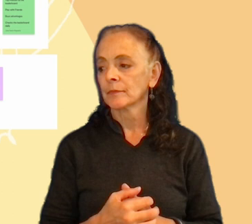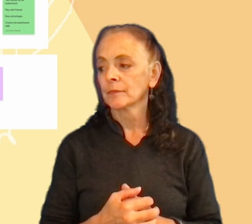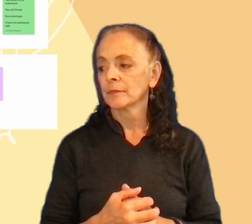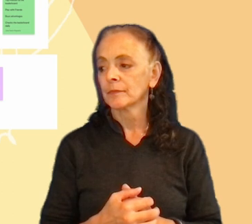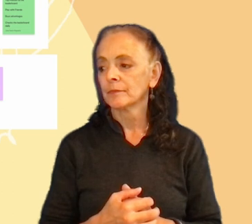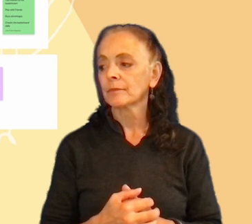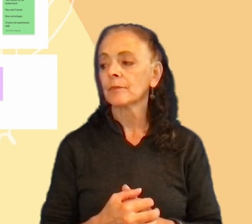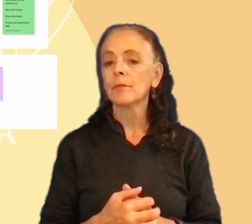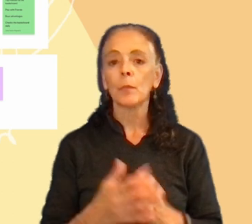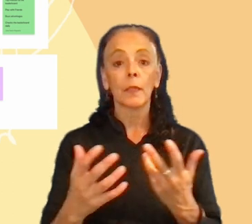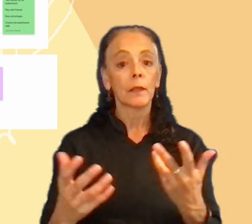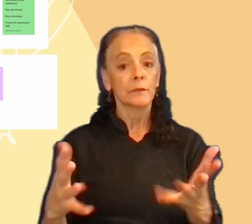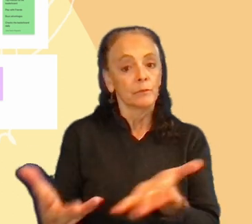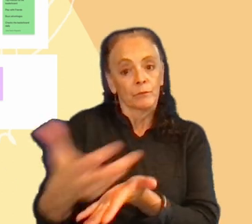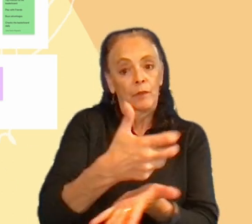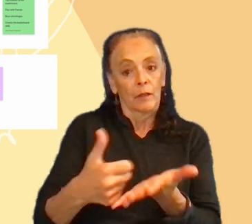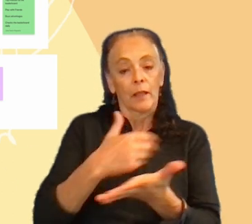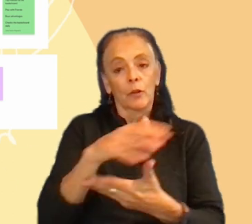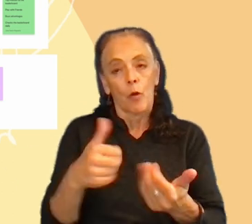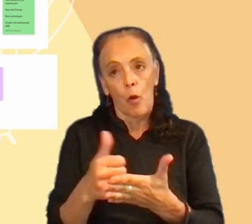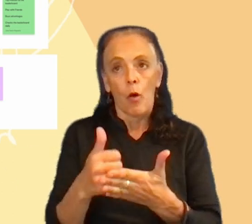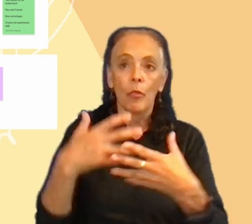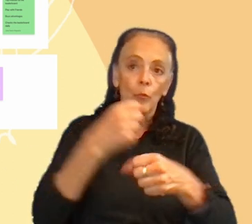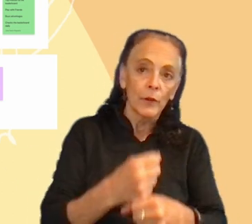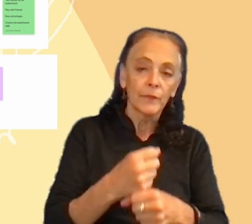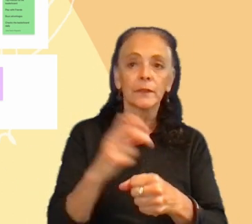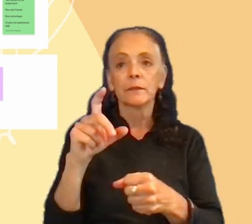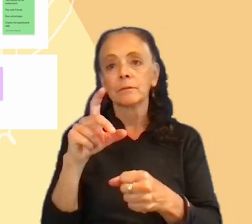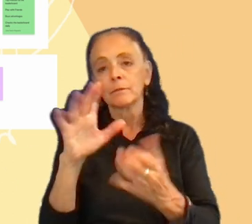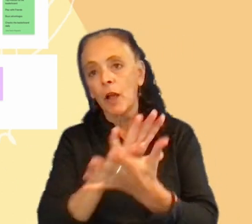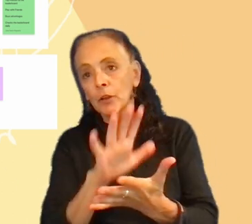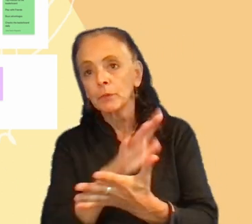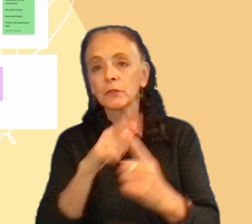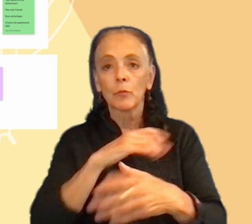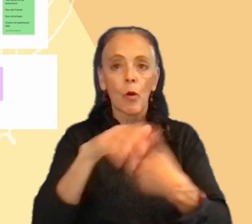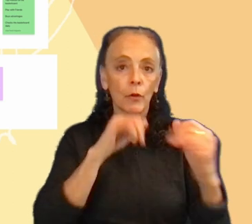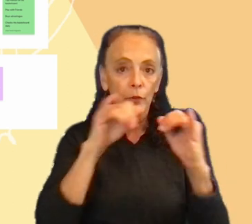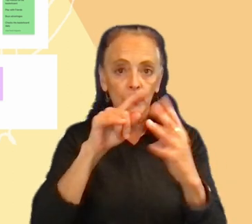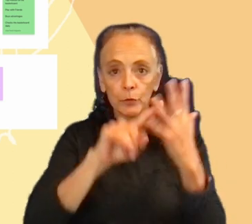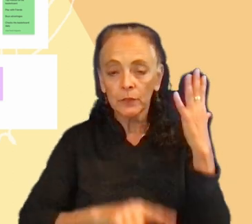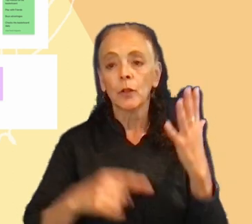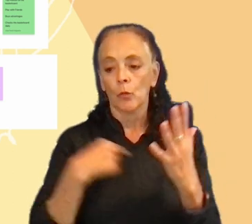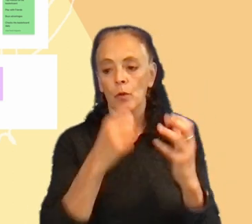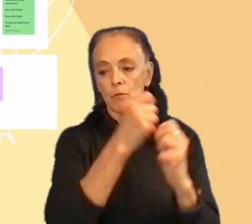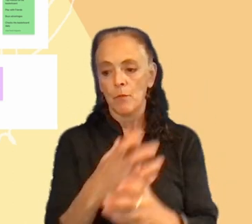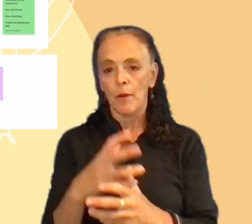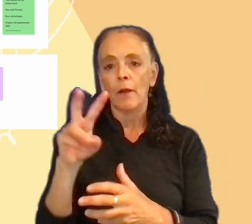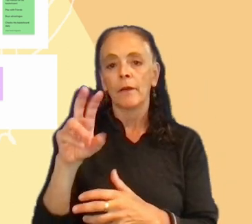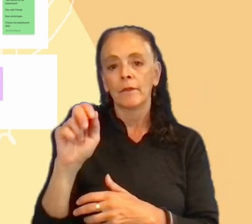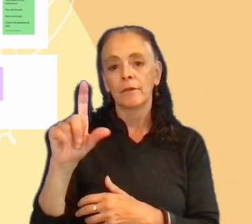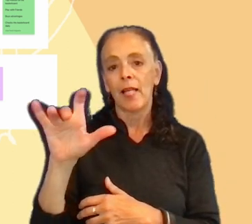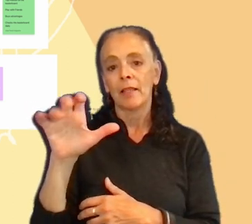After collecting all the debriefing documents from all interviews, we prepared these validation points,